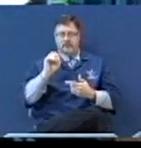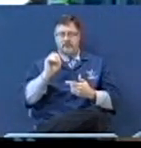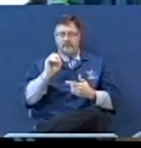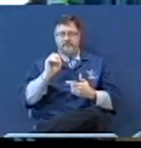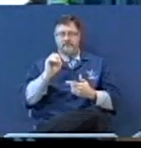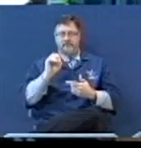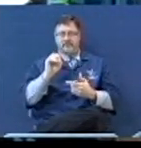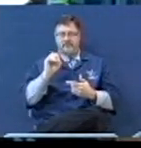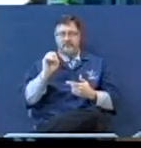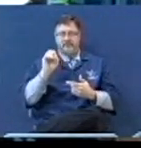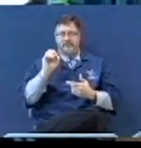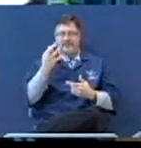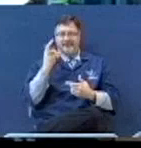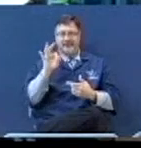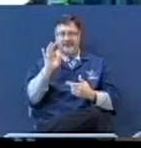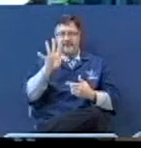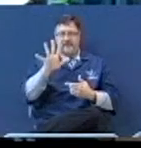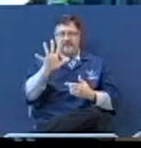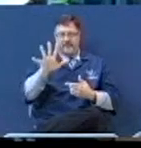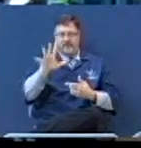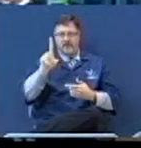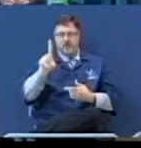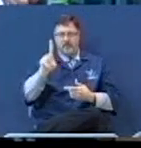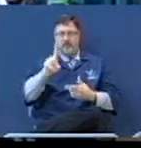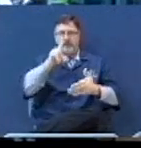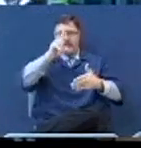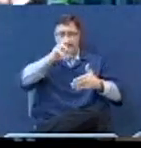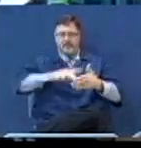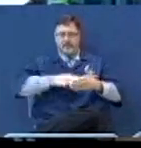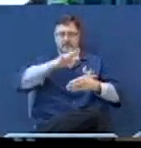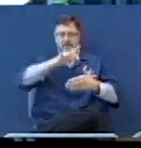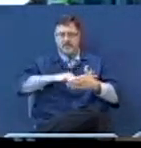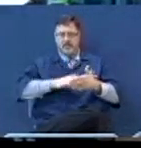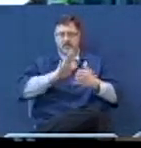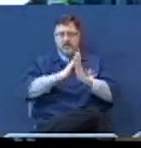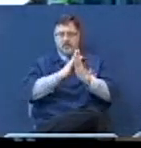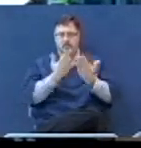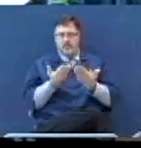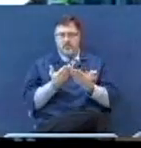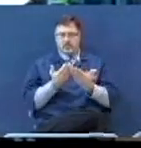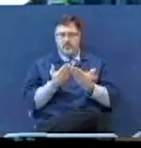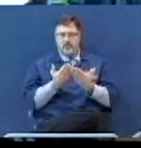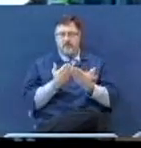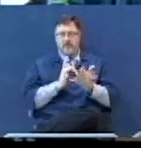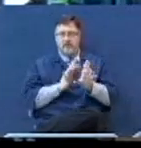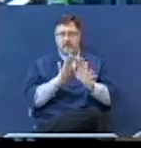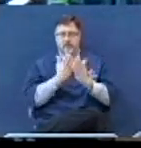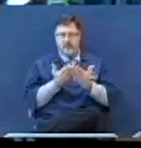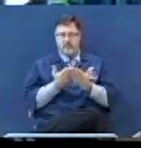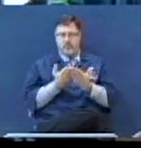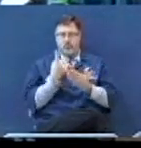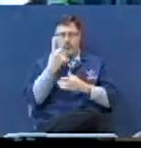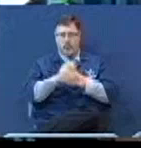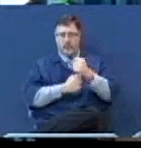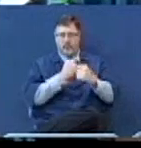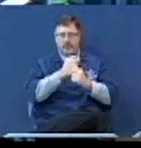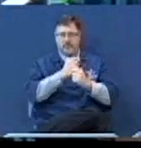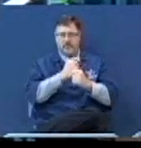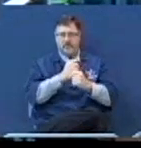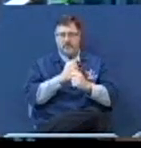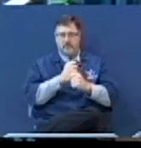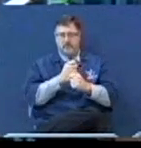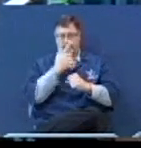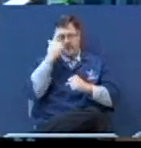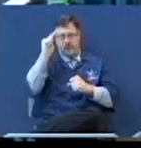51. And I've been studying the book and the Bible for one year to bring you a series of